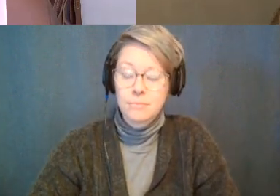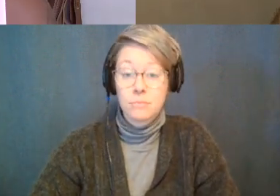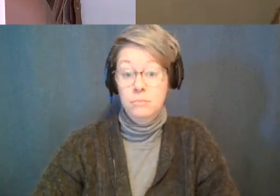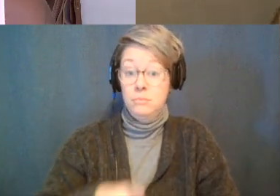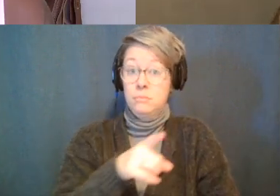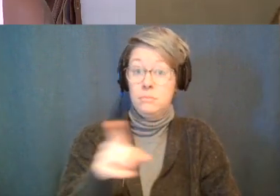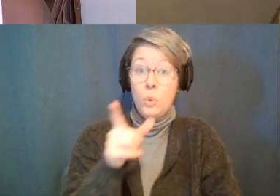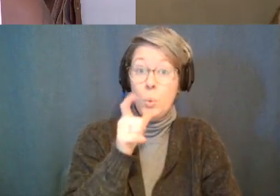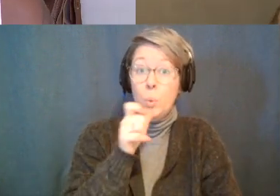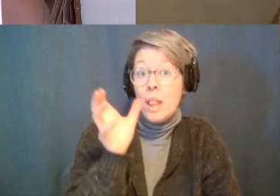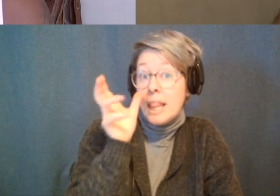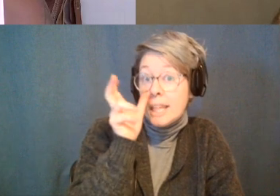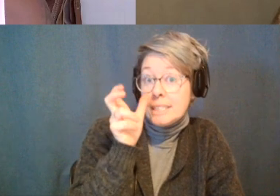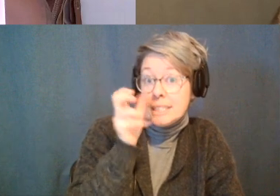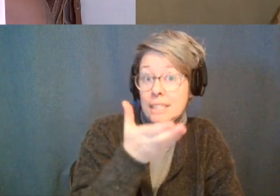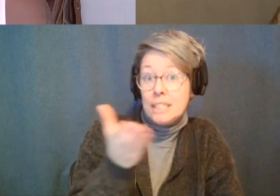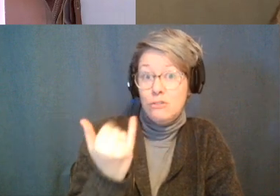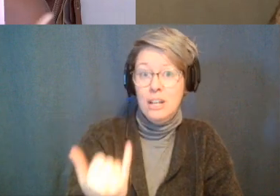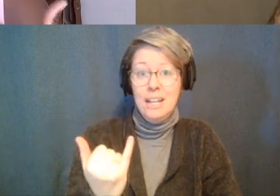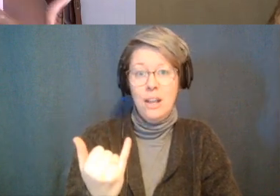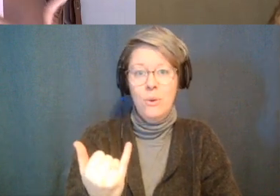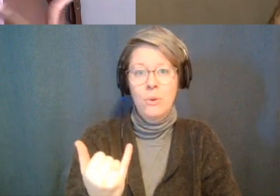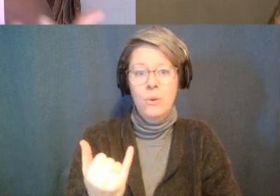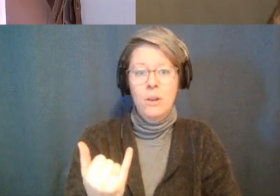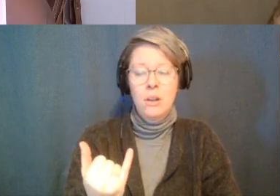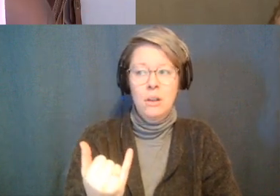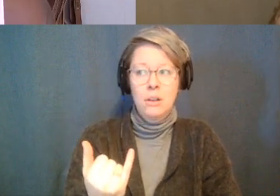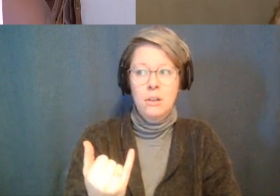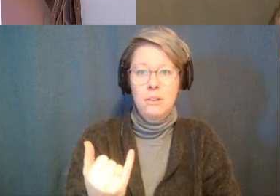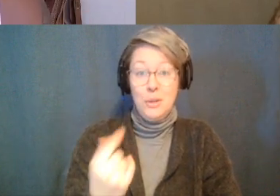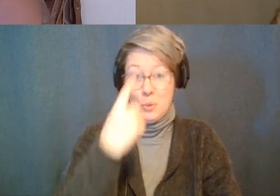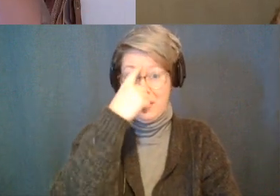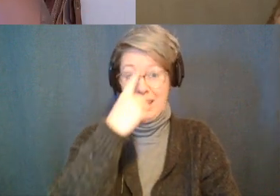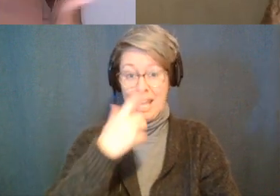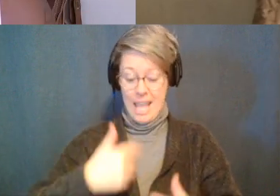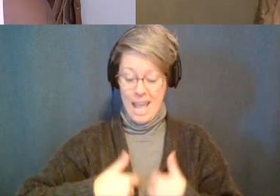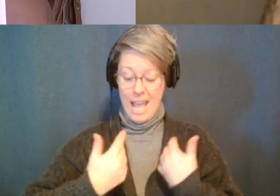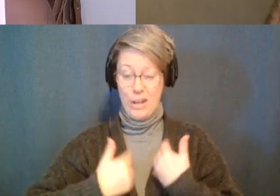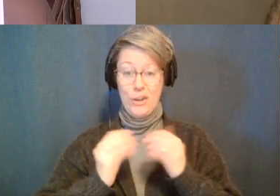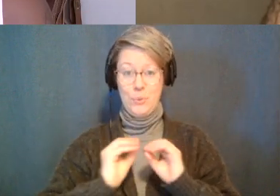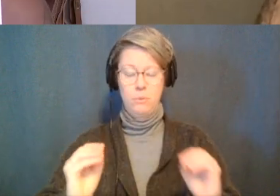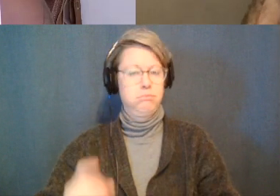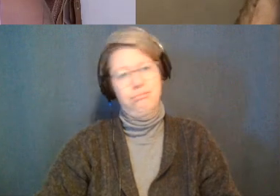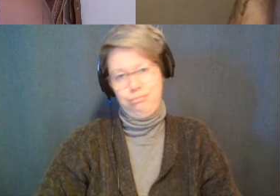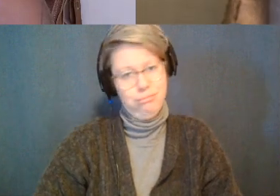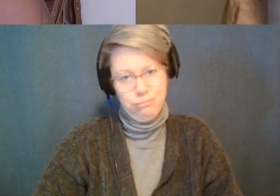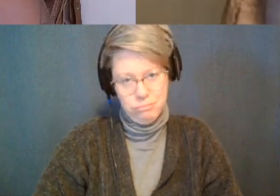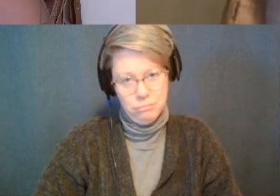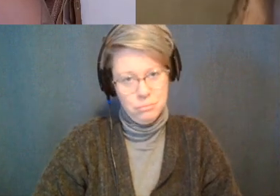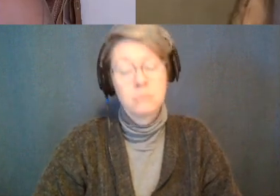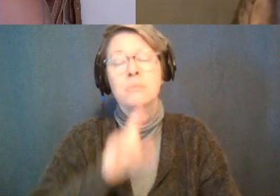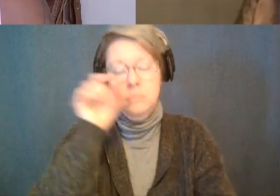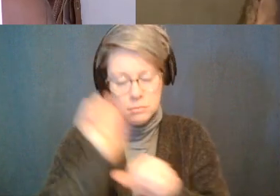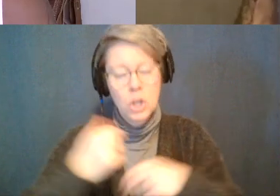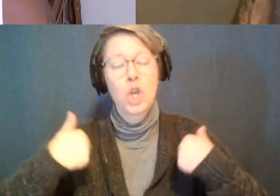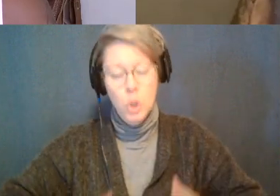listening think that um people are exempt from anger it's you need a reality check because we all come